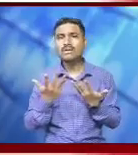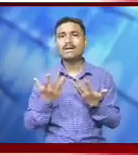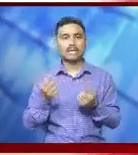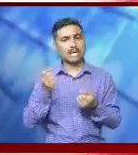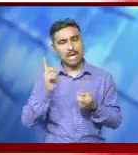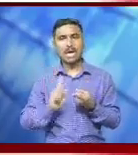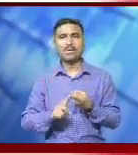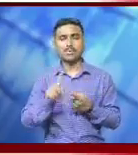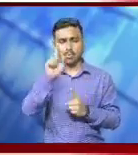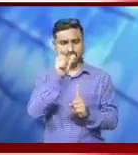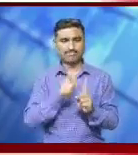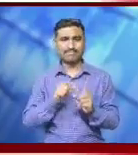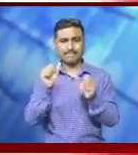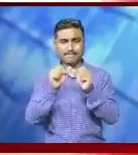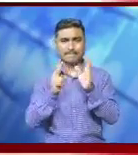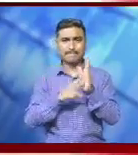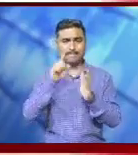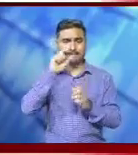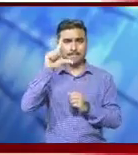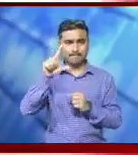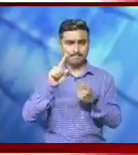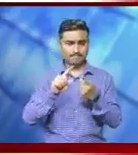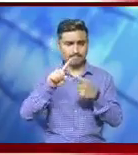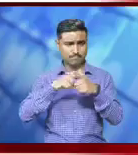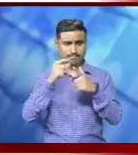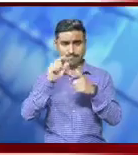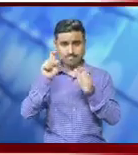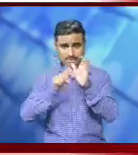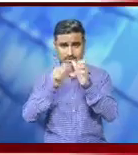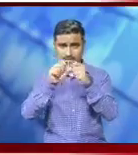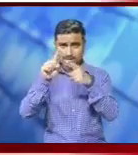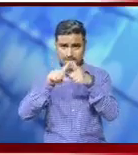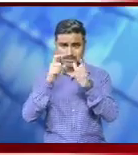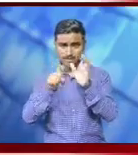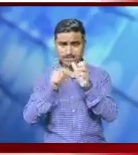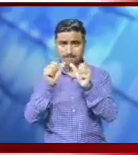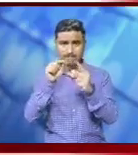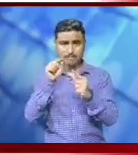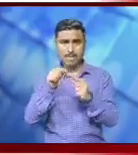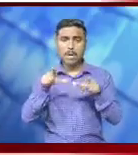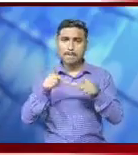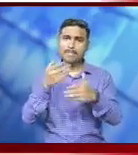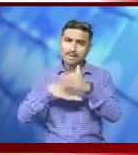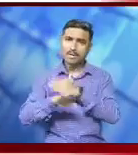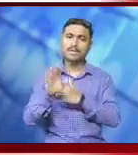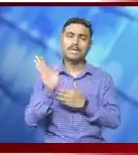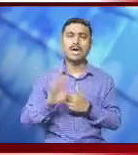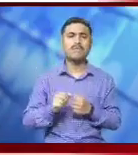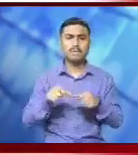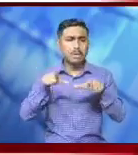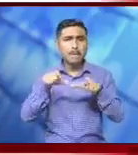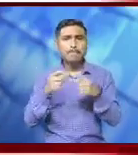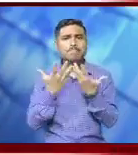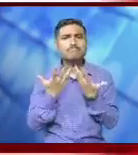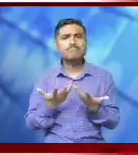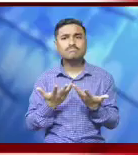Commissioner Cum Secretary, Land Revenue and Disaster Management Department, Sri Anil Raj Rai. The review meeting was conducted with an